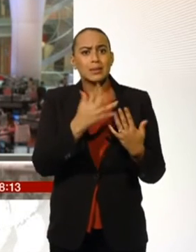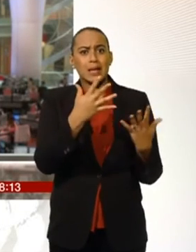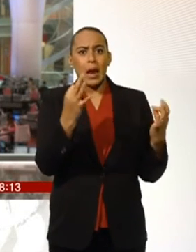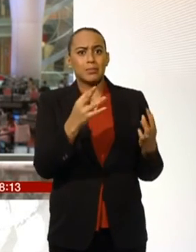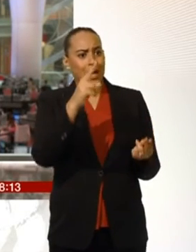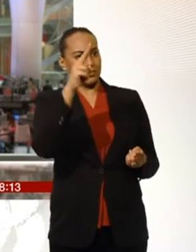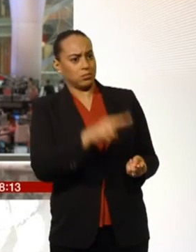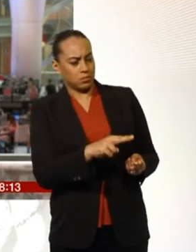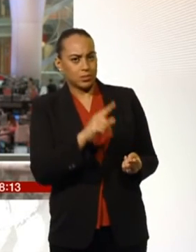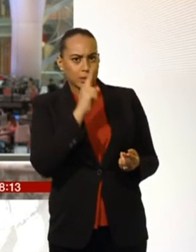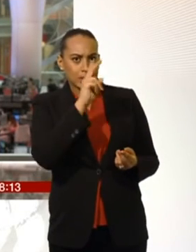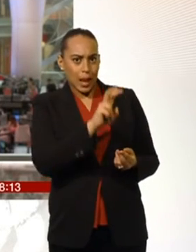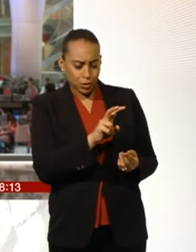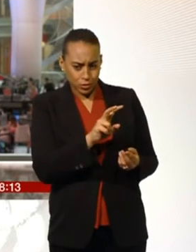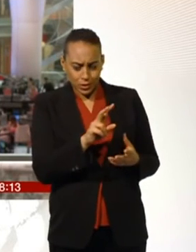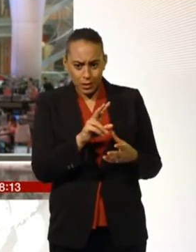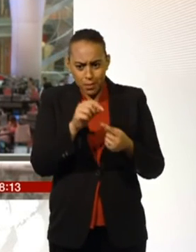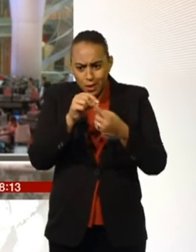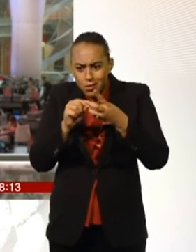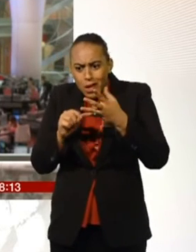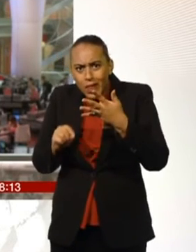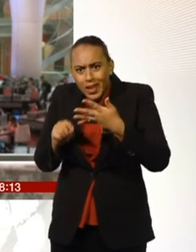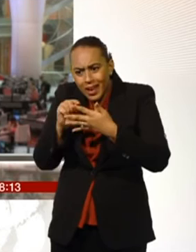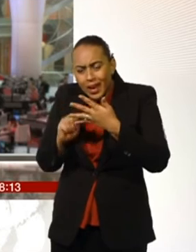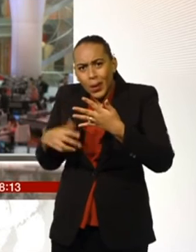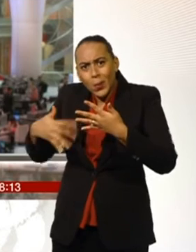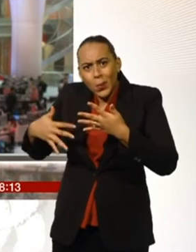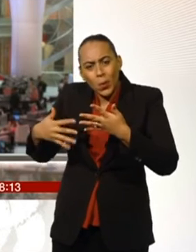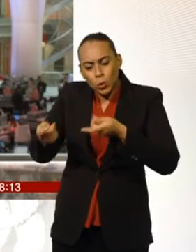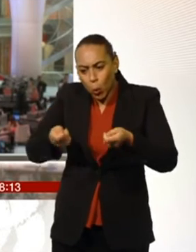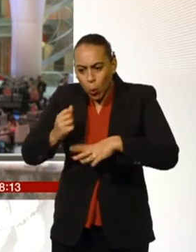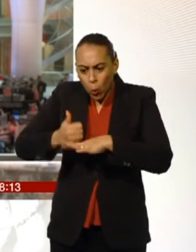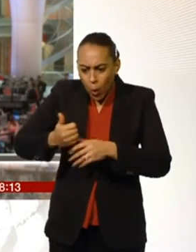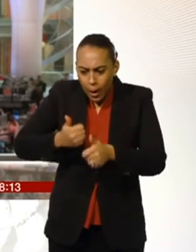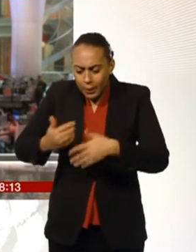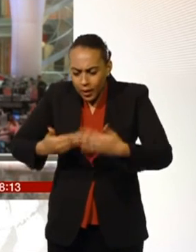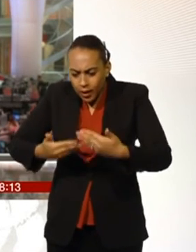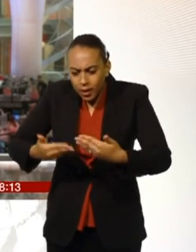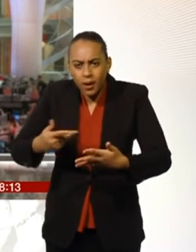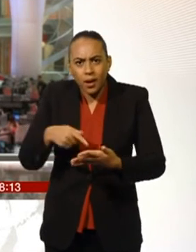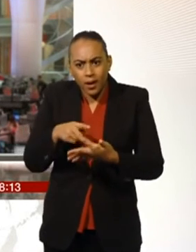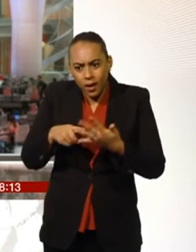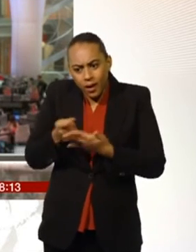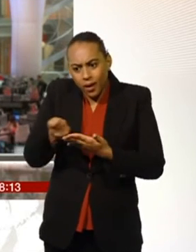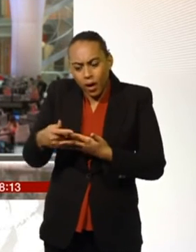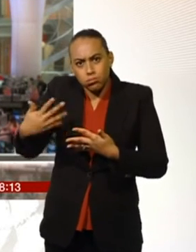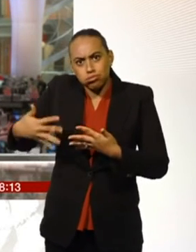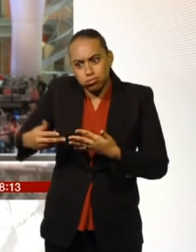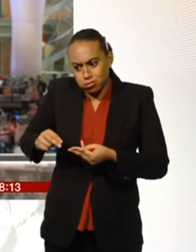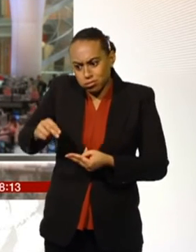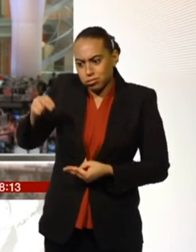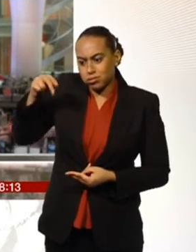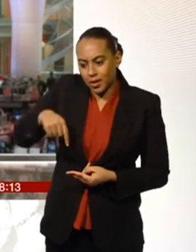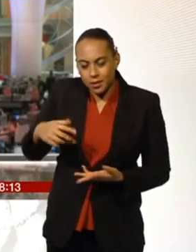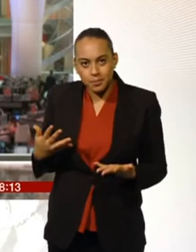prices will be replicated with a 10% fall by your energy bill itself. we're also trying to say though rather than blaming